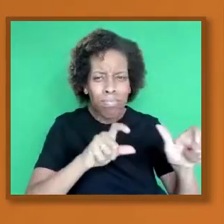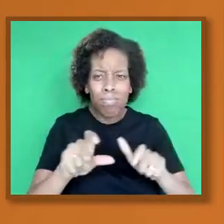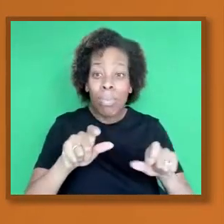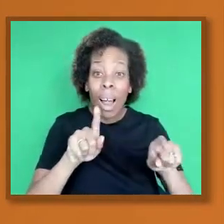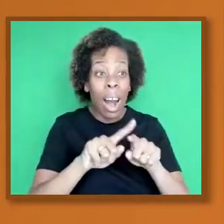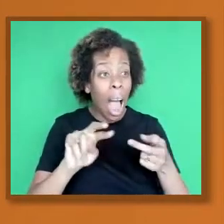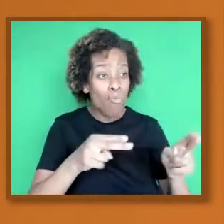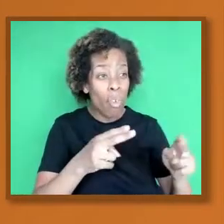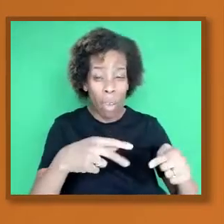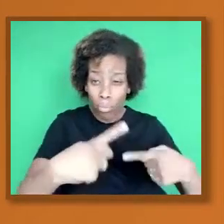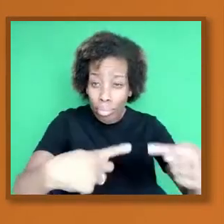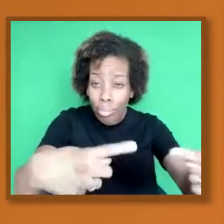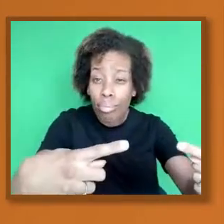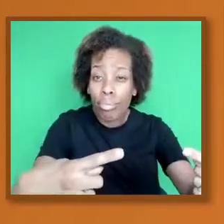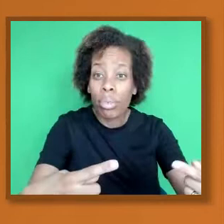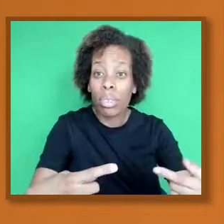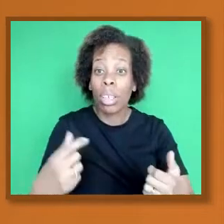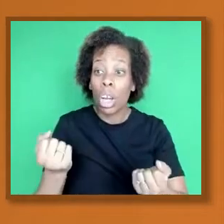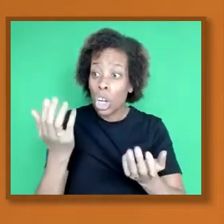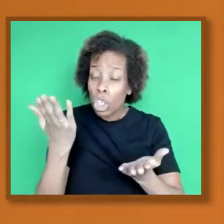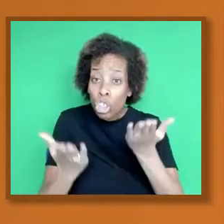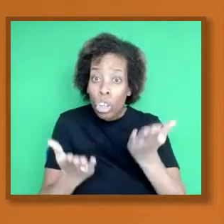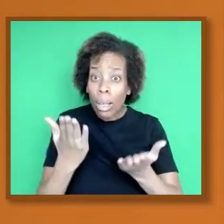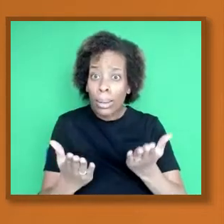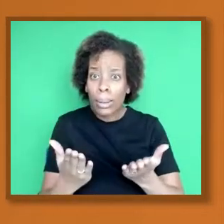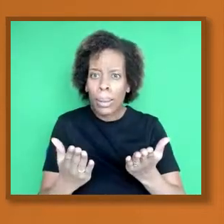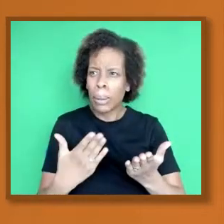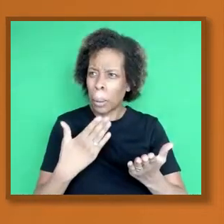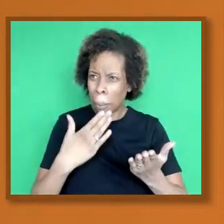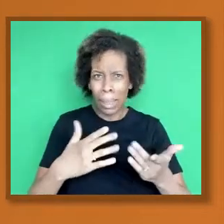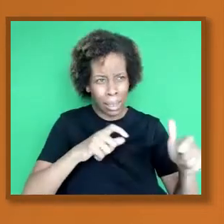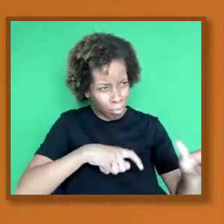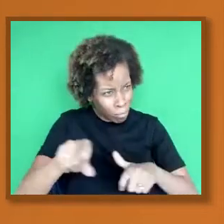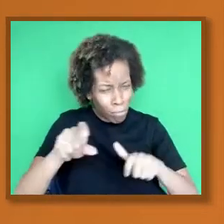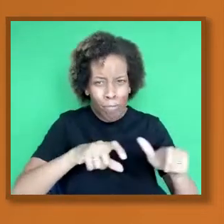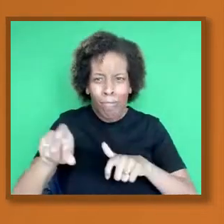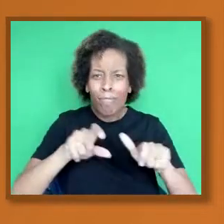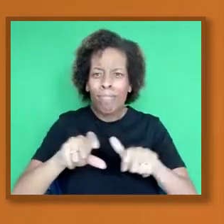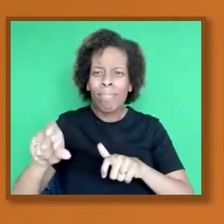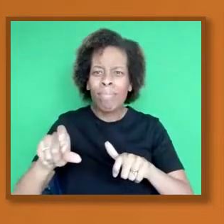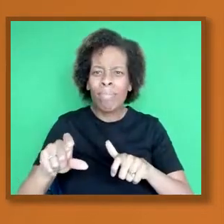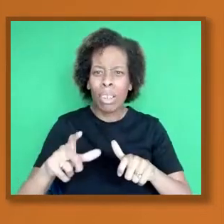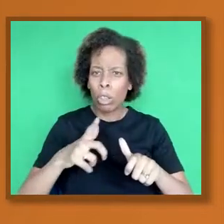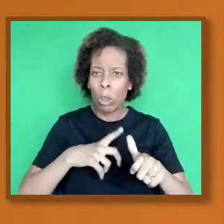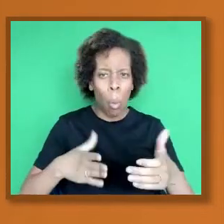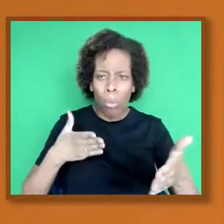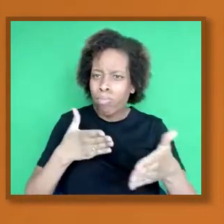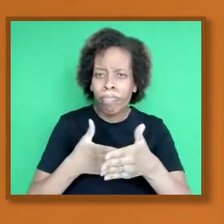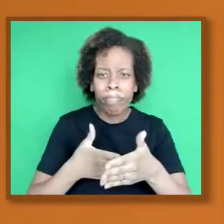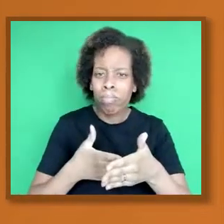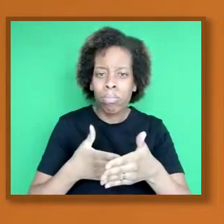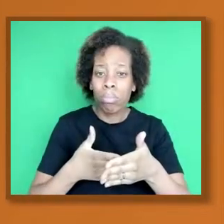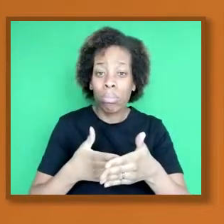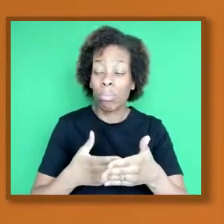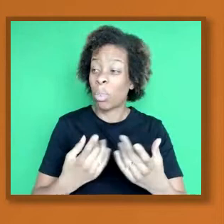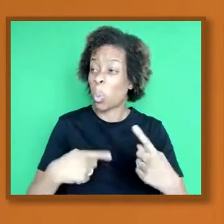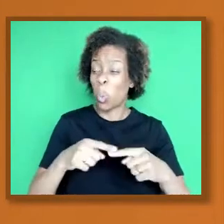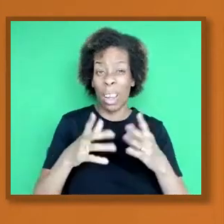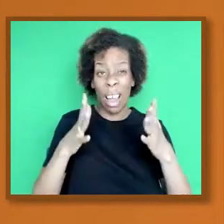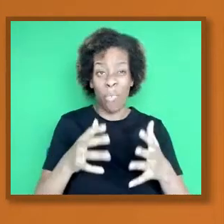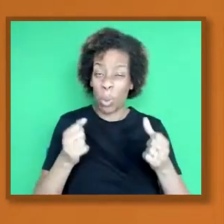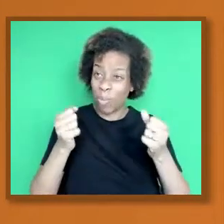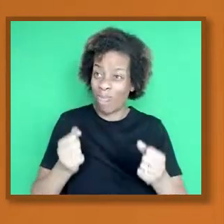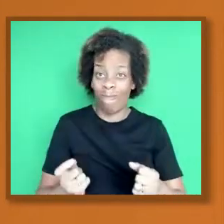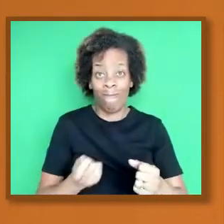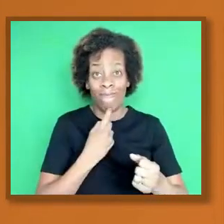Our cause against racism is just, and we must continue to fight that fight. Even as we continue